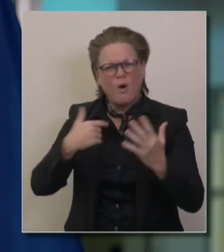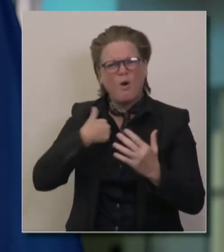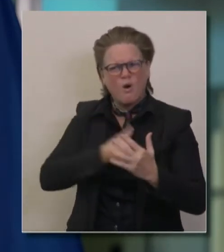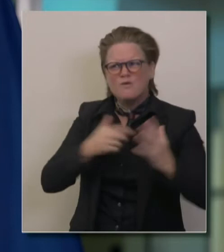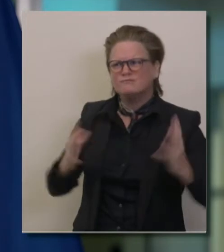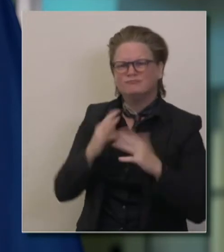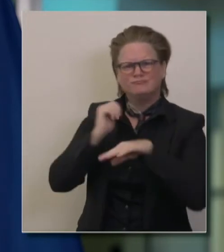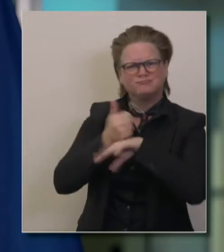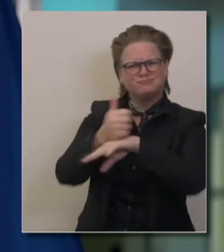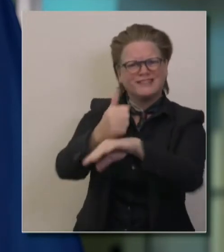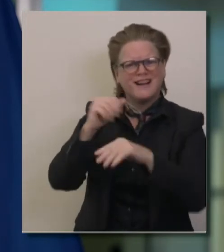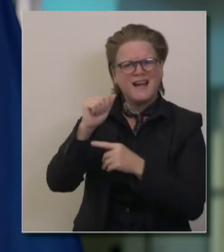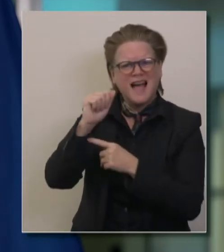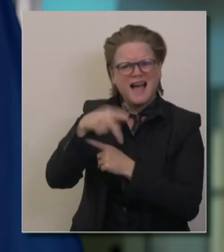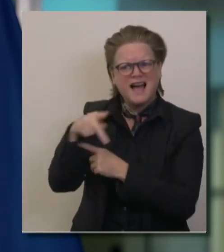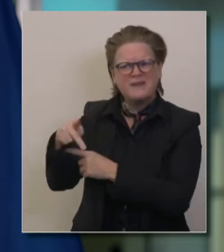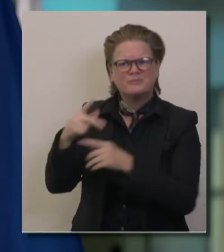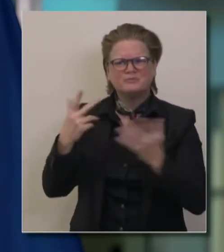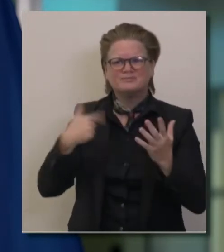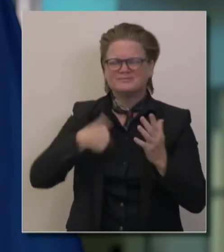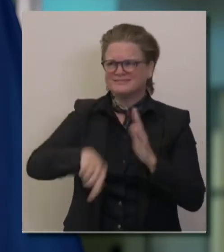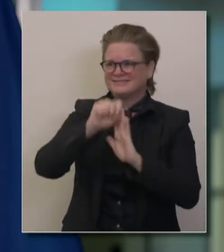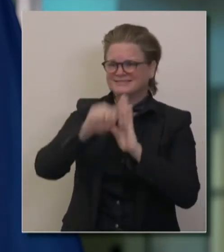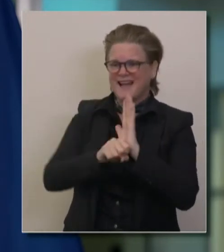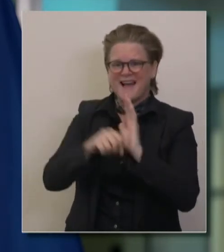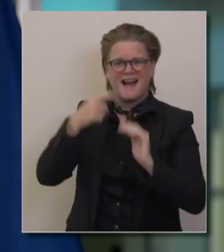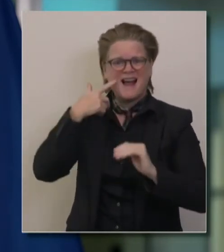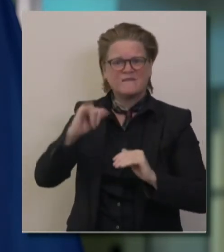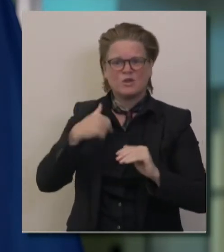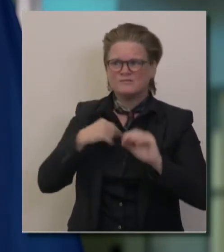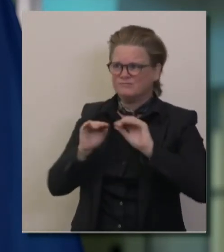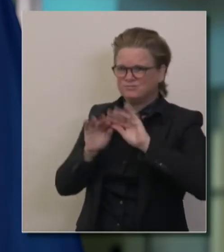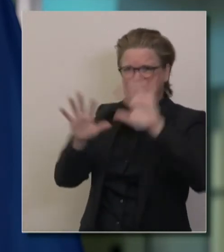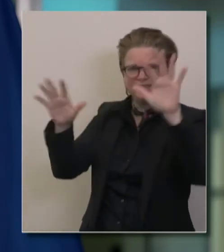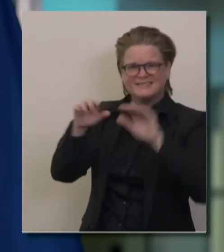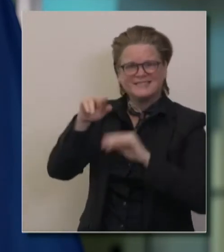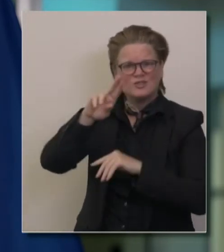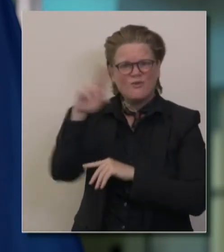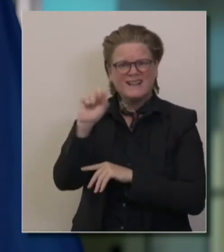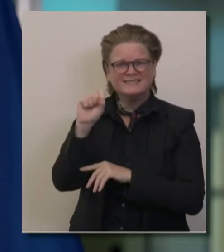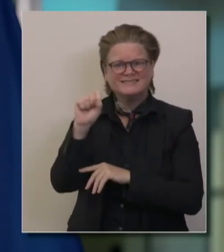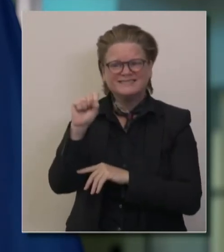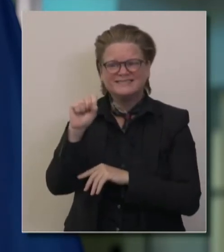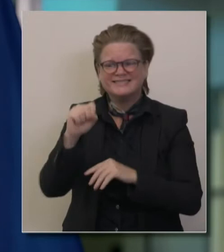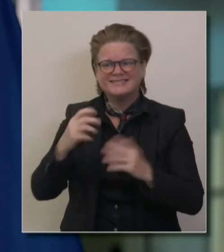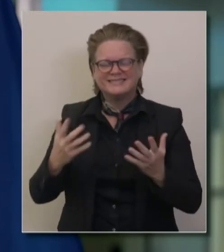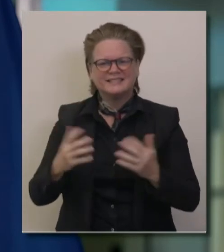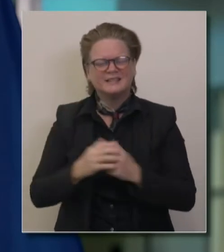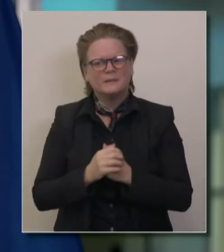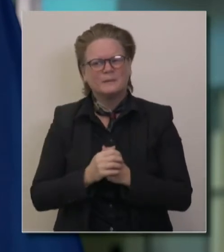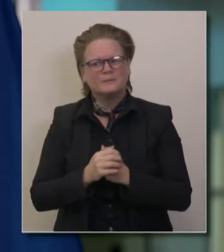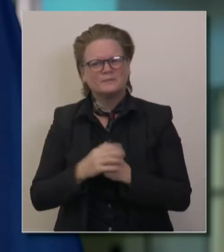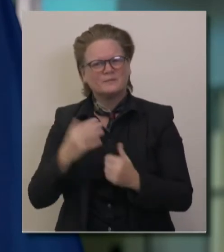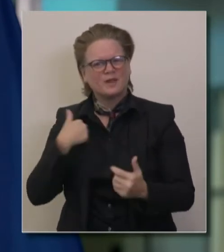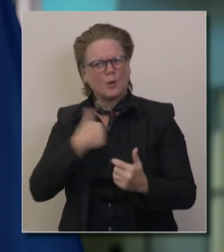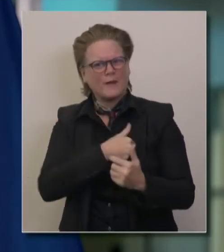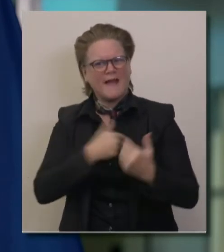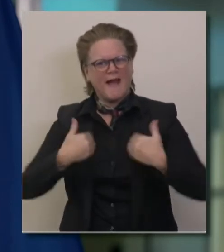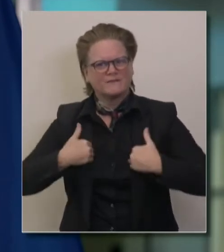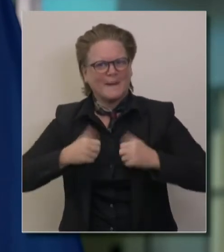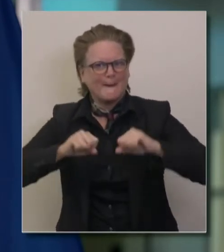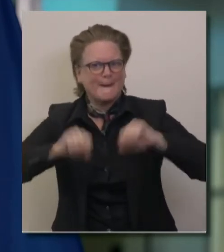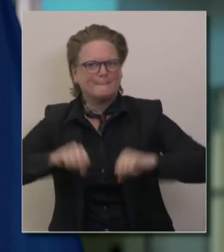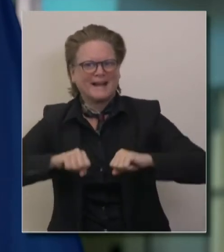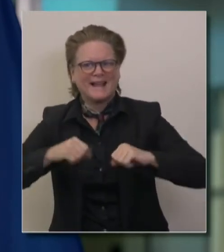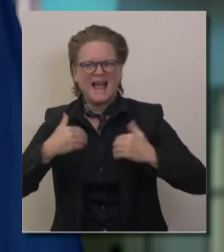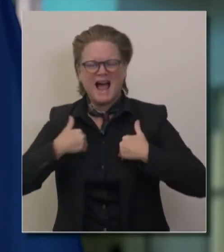California, the largest state in the United States, uh, I think gives us the capacity with the experience we've had and the knowledge now we